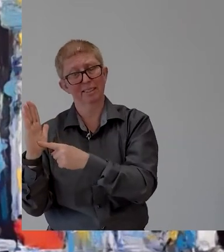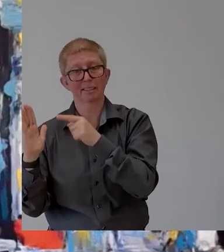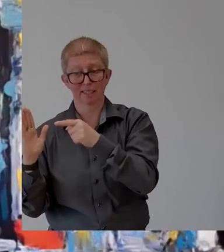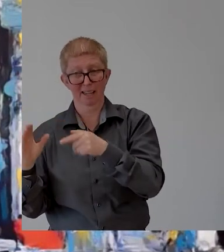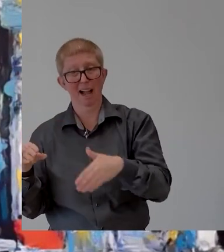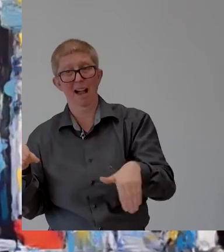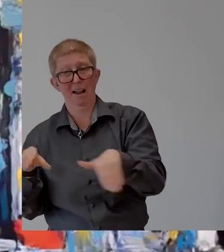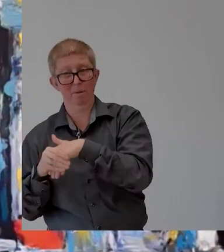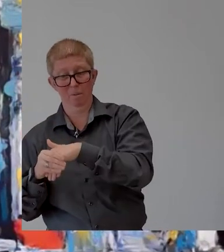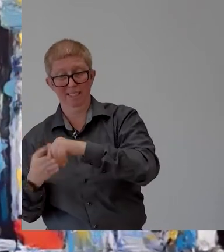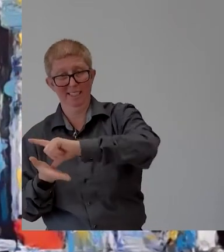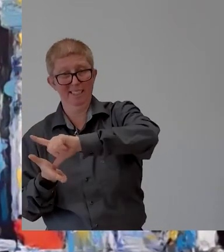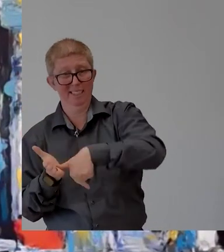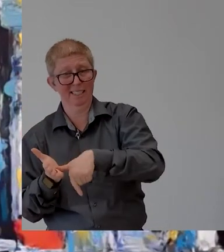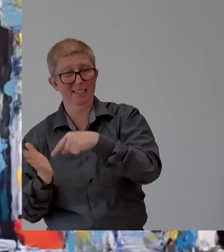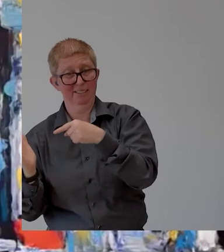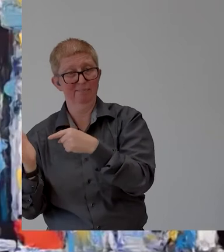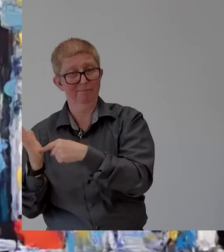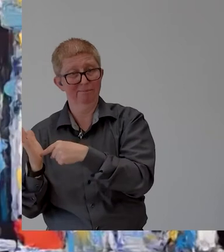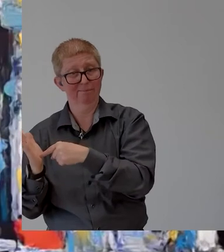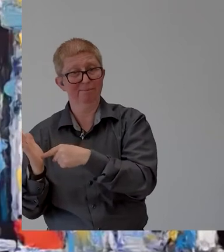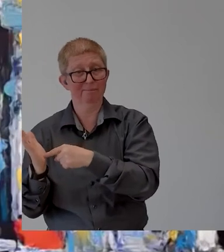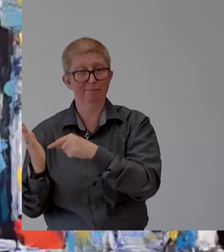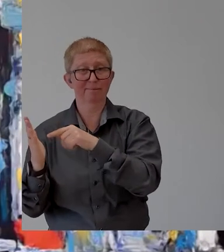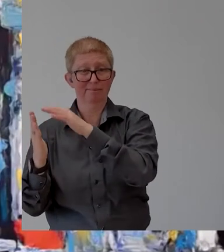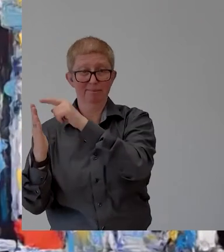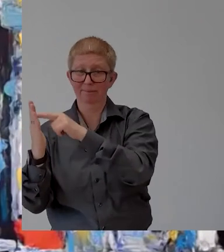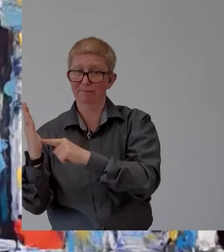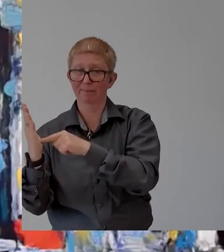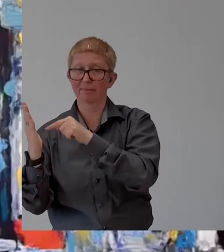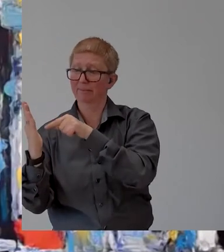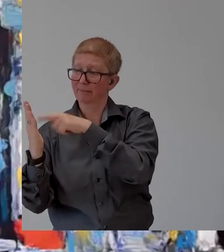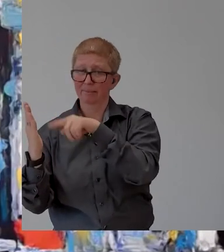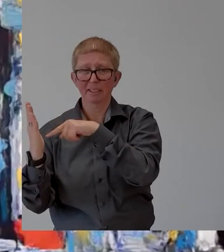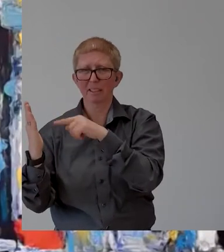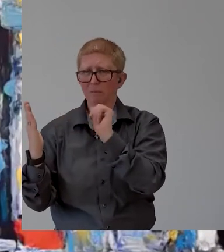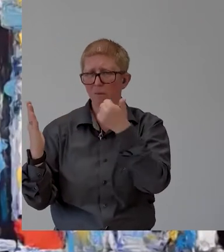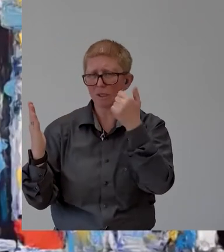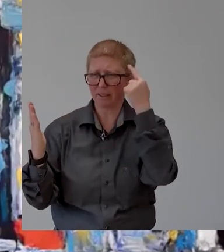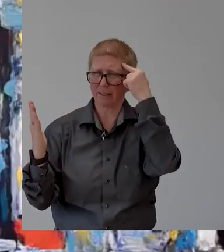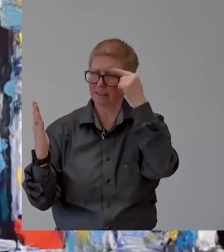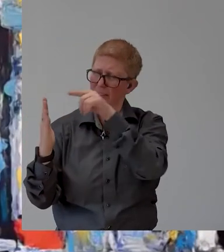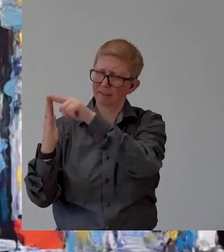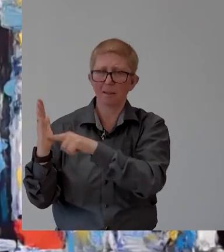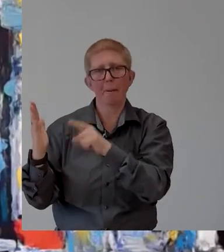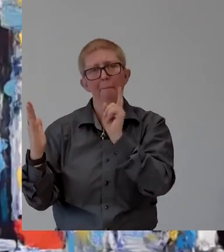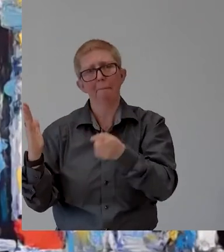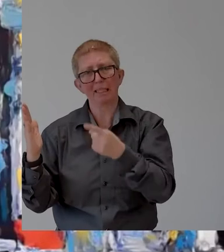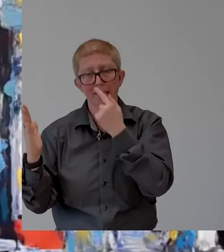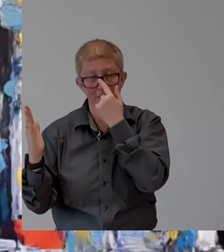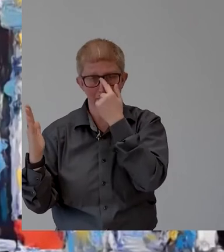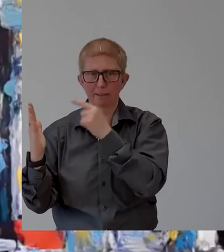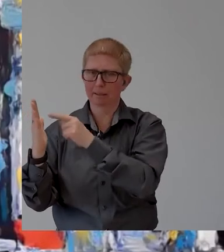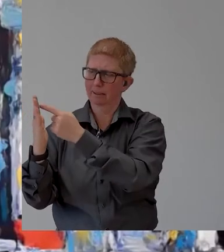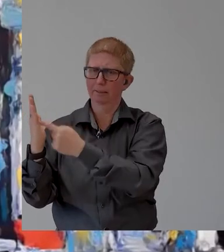so is the accessibility of the employment cycle a sequence it's not enough that one stage or another will be